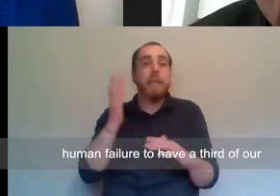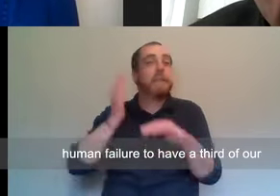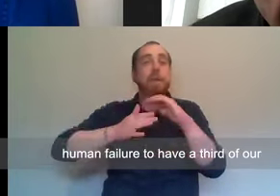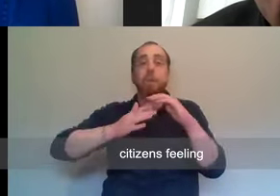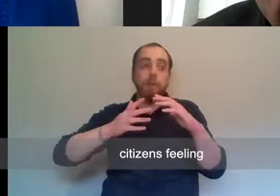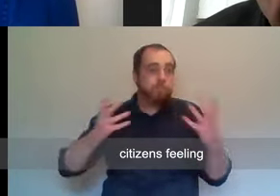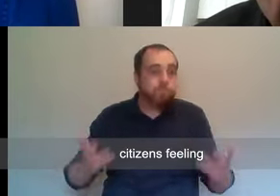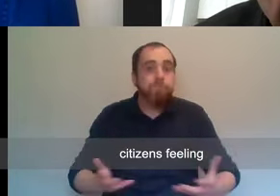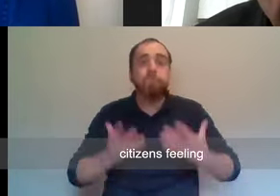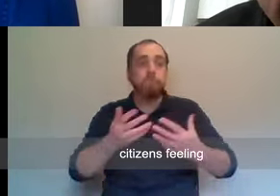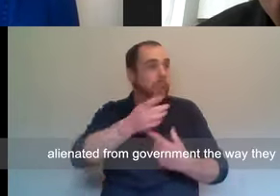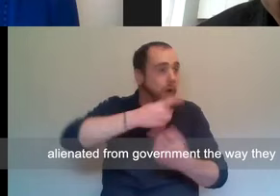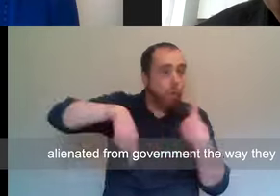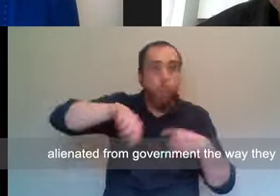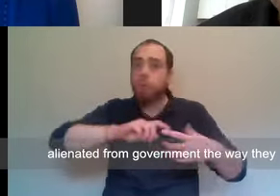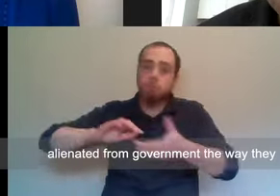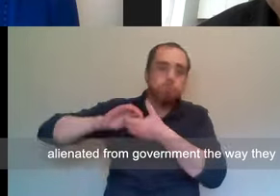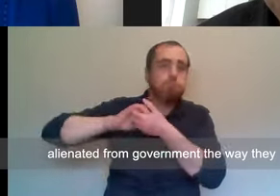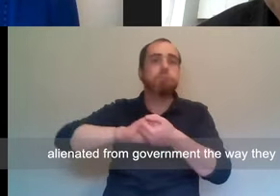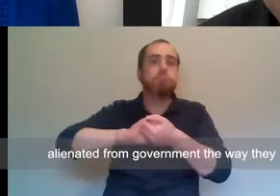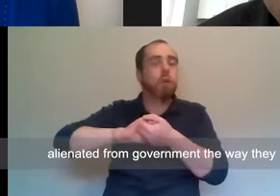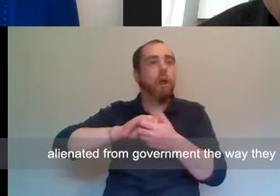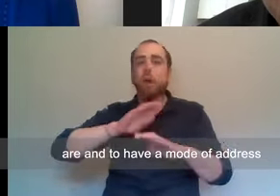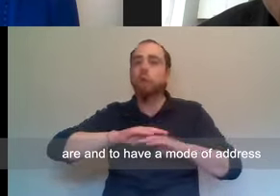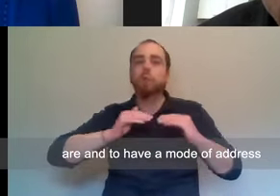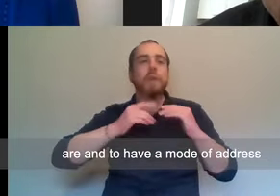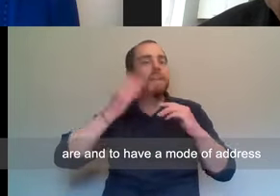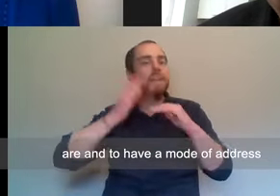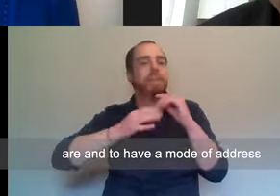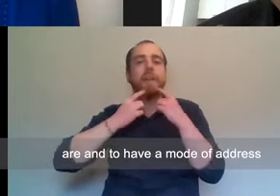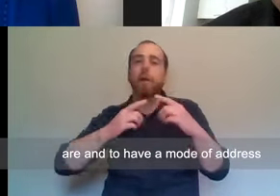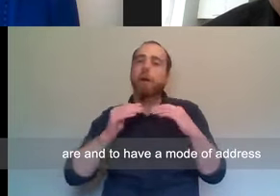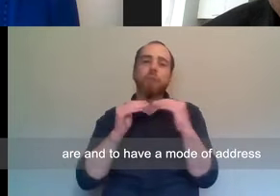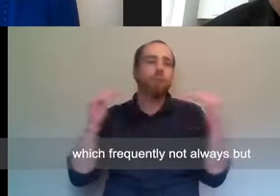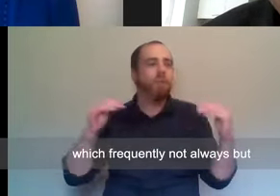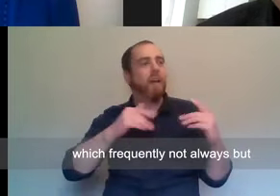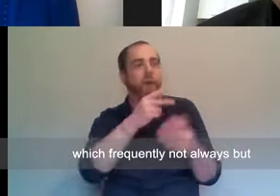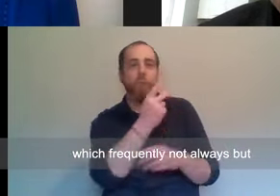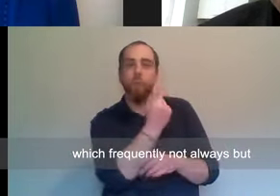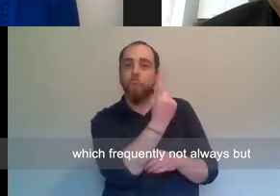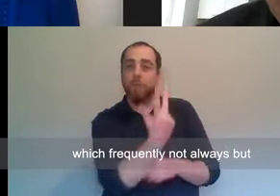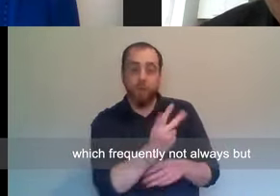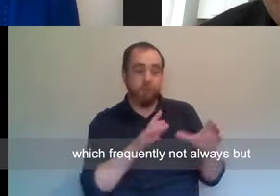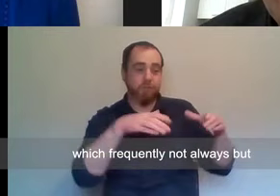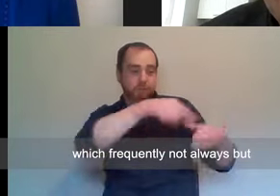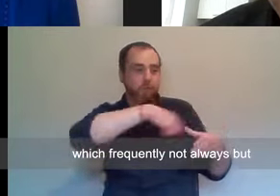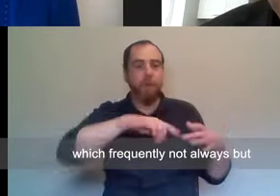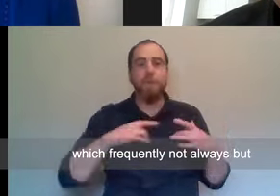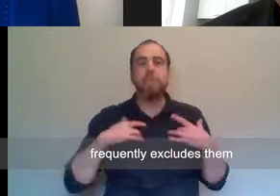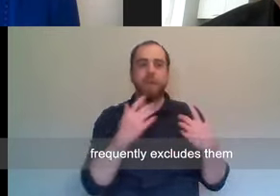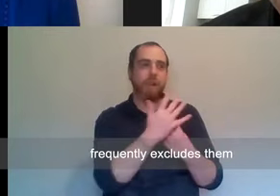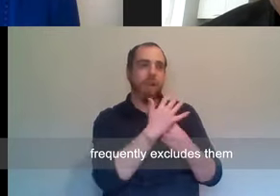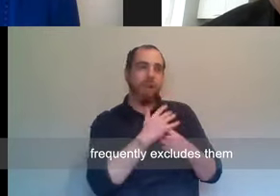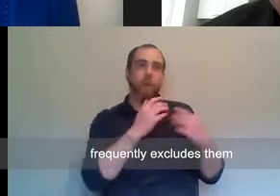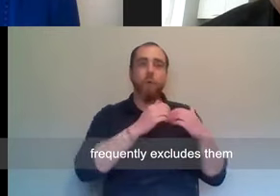failure to have a third of our citizens feeling alienated from government the way they are and to have a mode of address which frequently, not